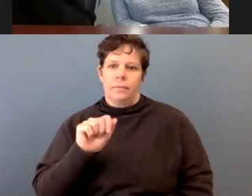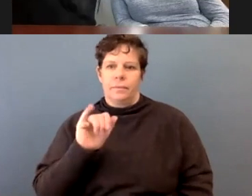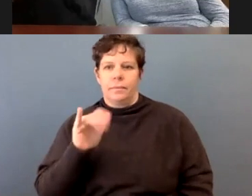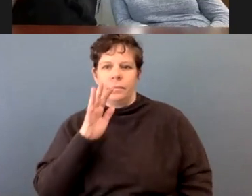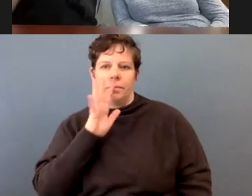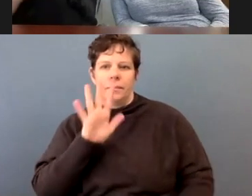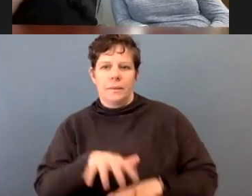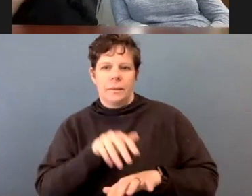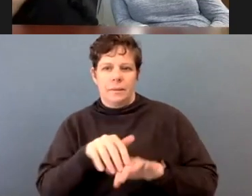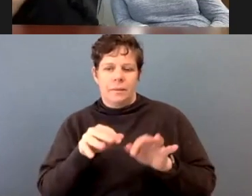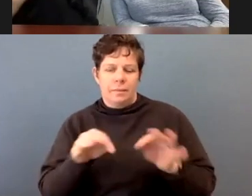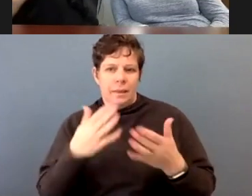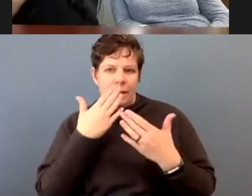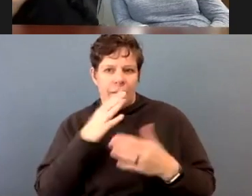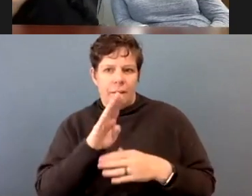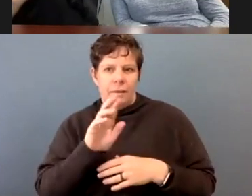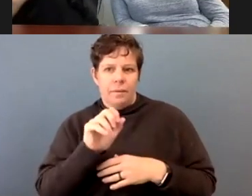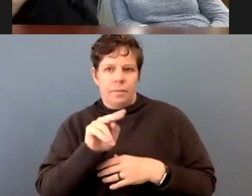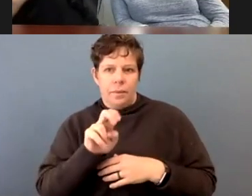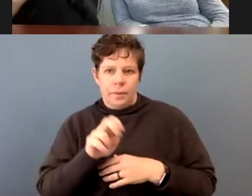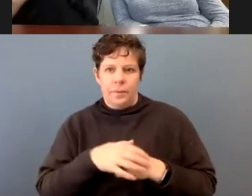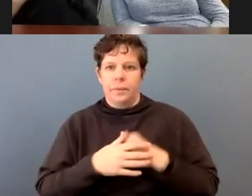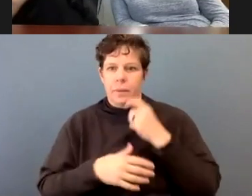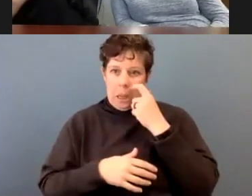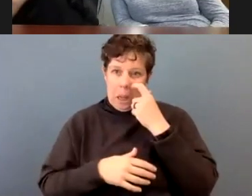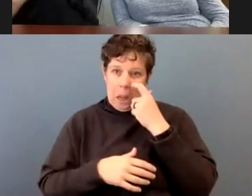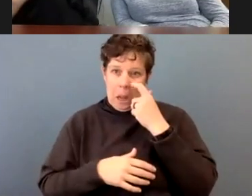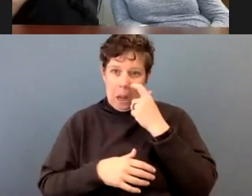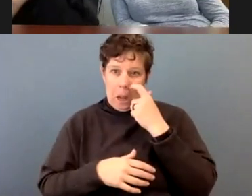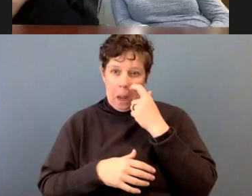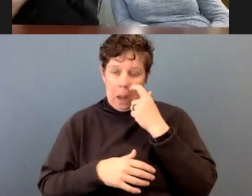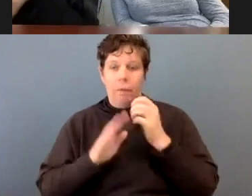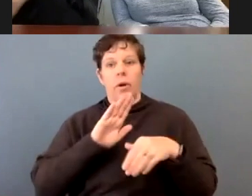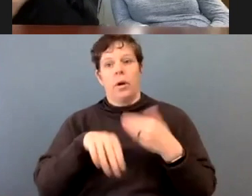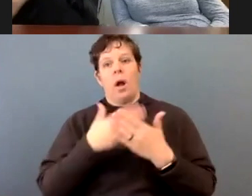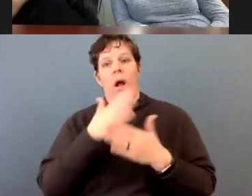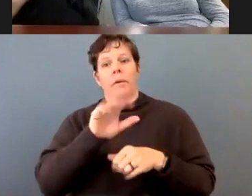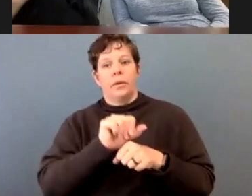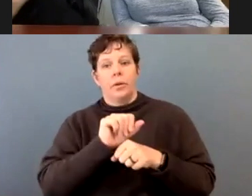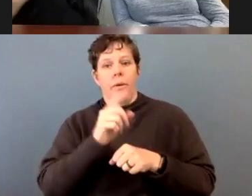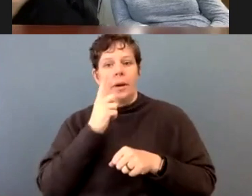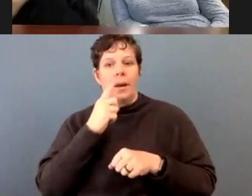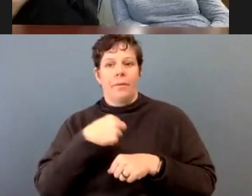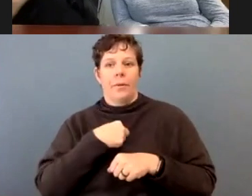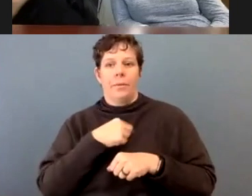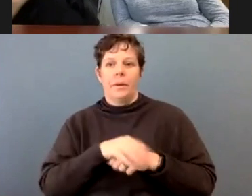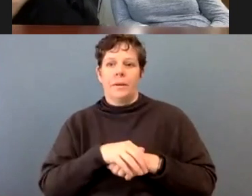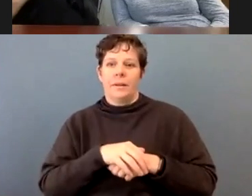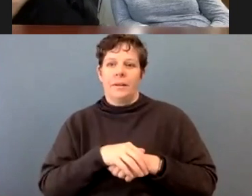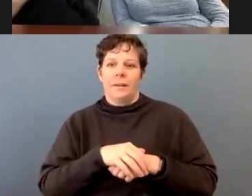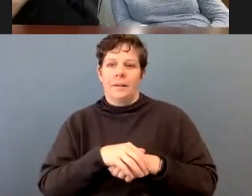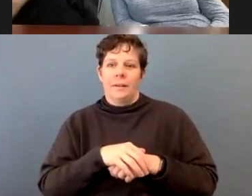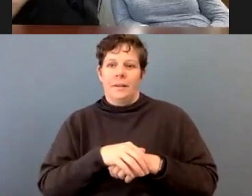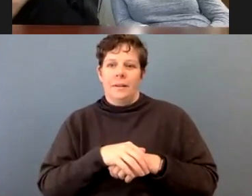Thank you for that, for your support. For all that you do for us and for me. I, I take all of